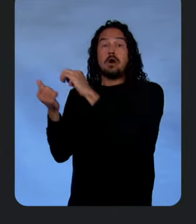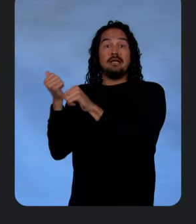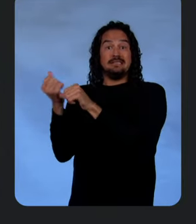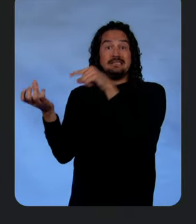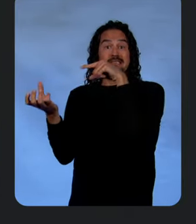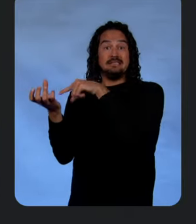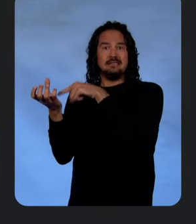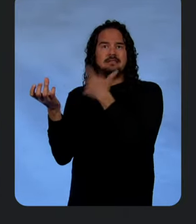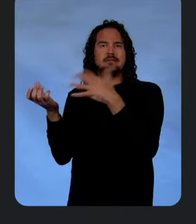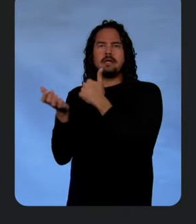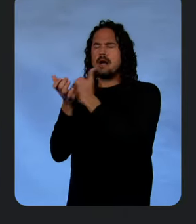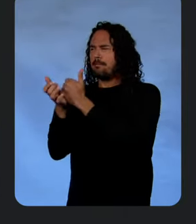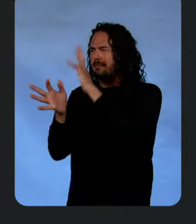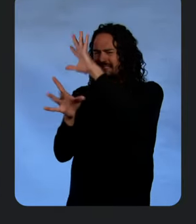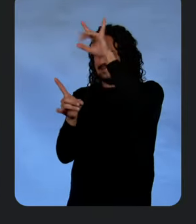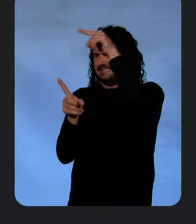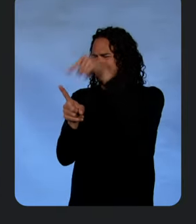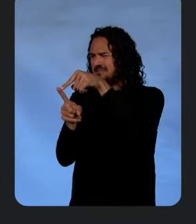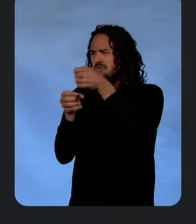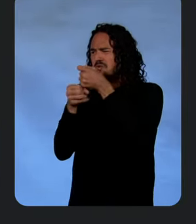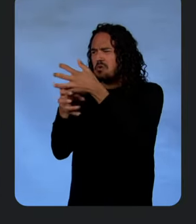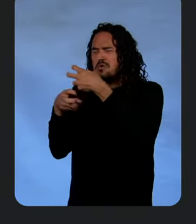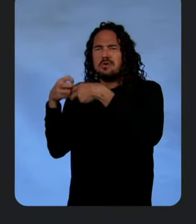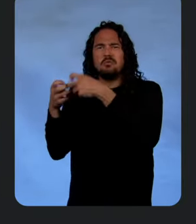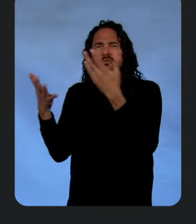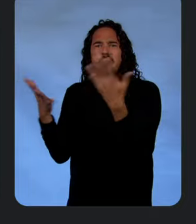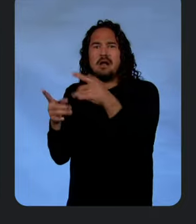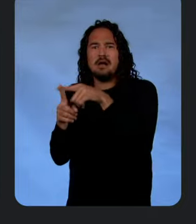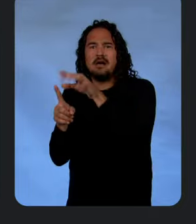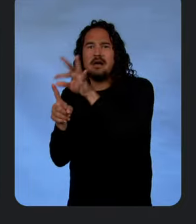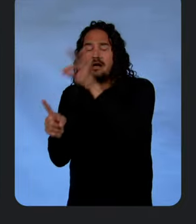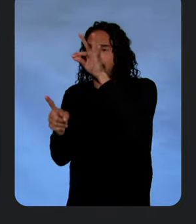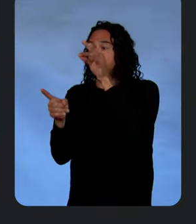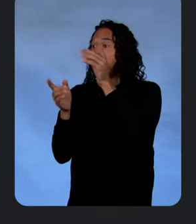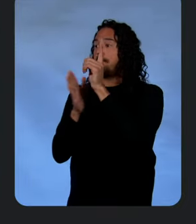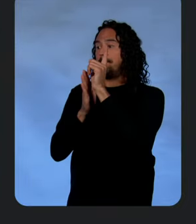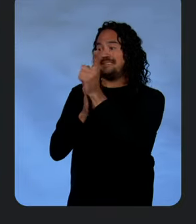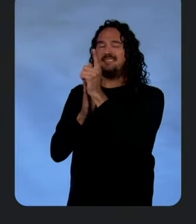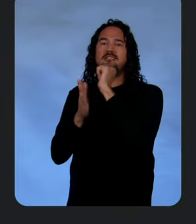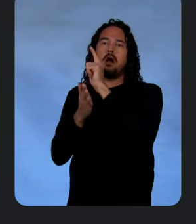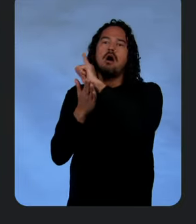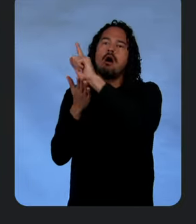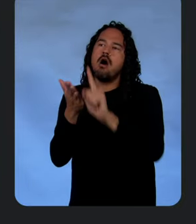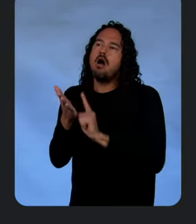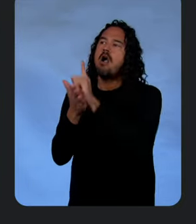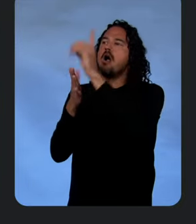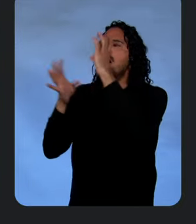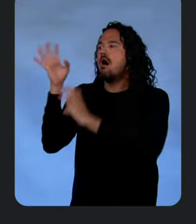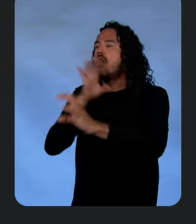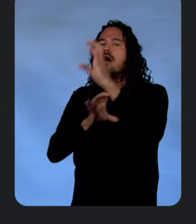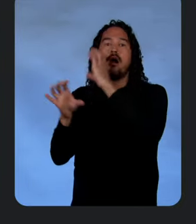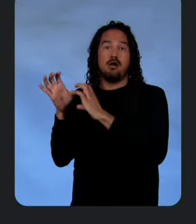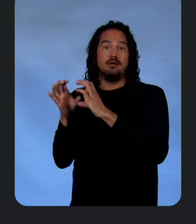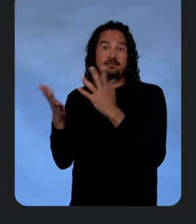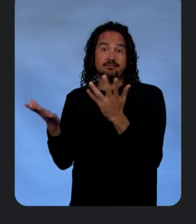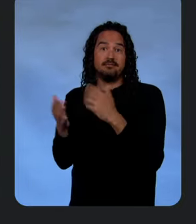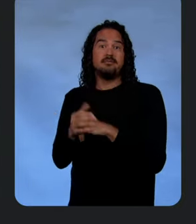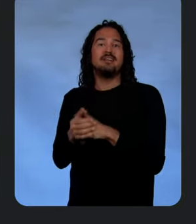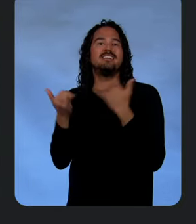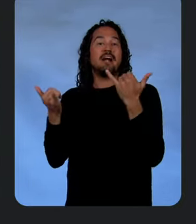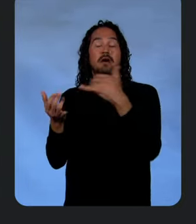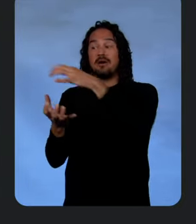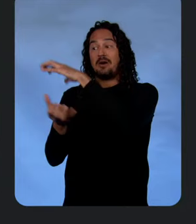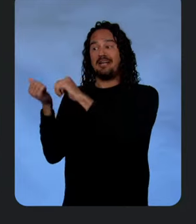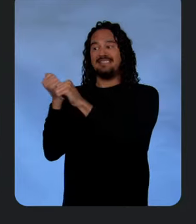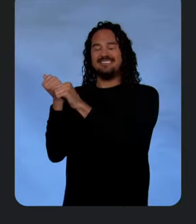cause so that you can solve problems in minutes instead of hours. Okay. So, let's get to a demo and demonstrate Cloud Assist in